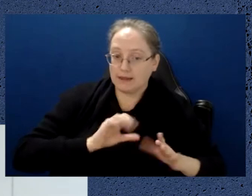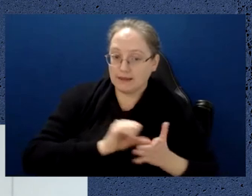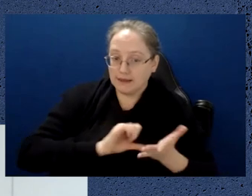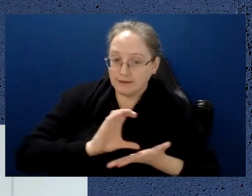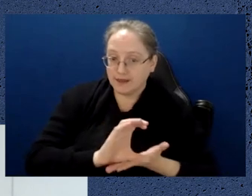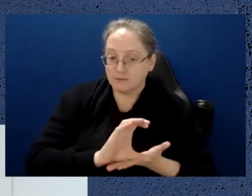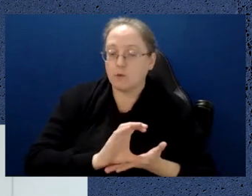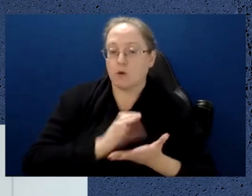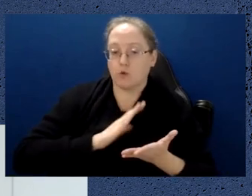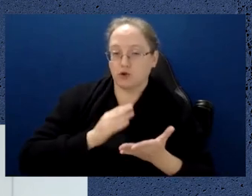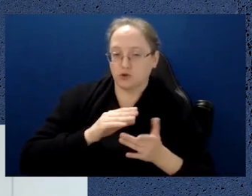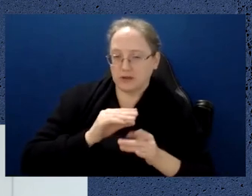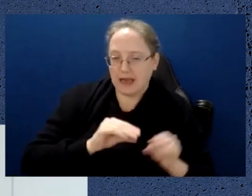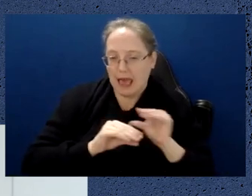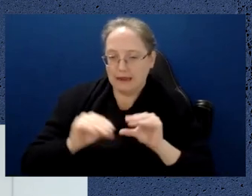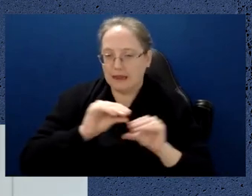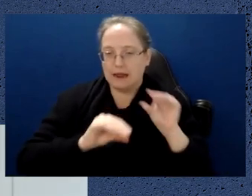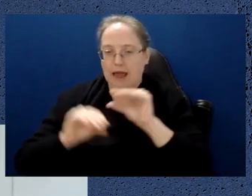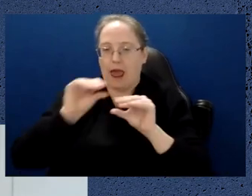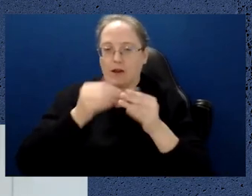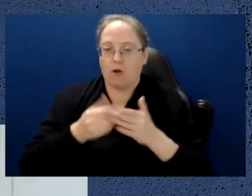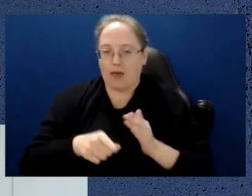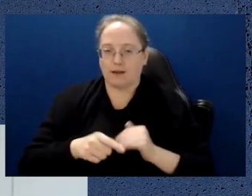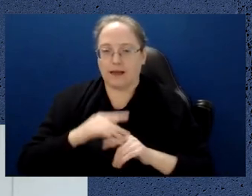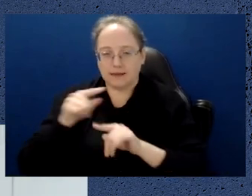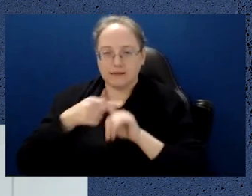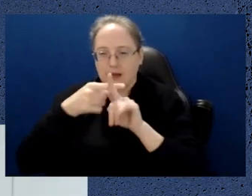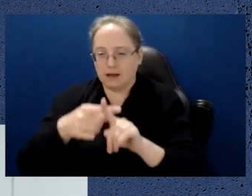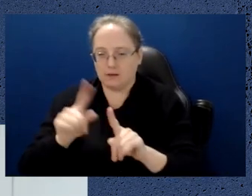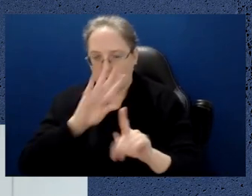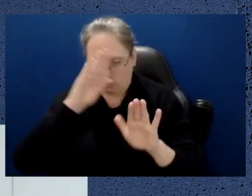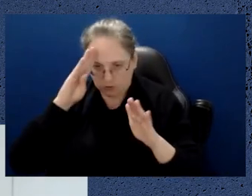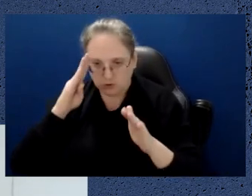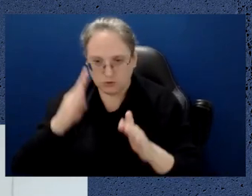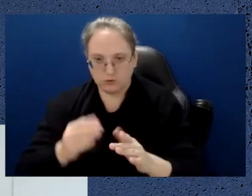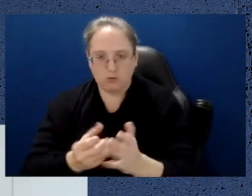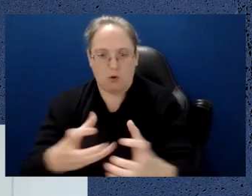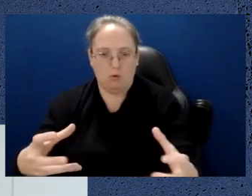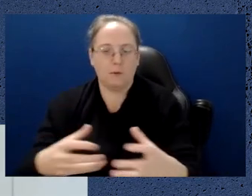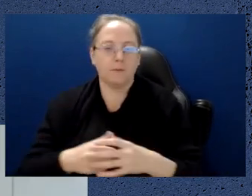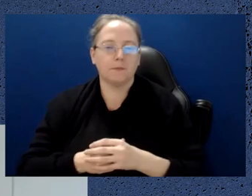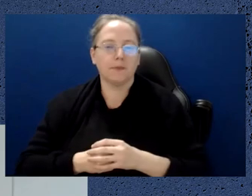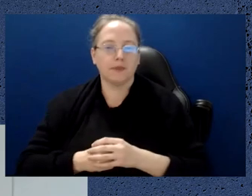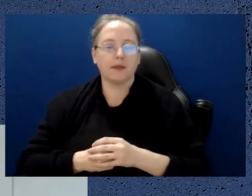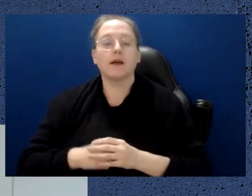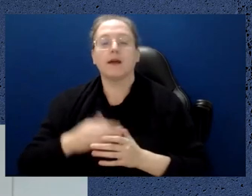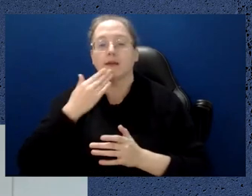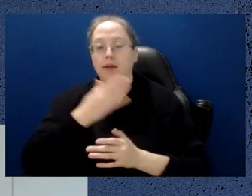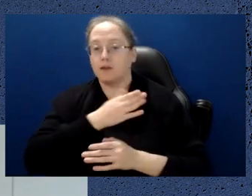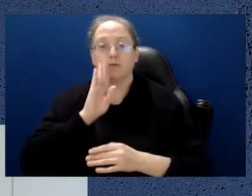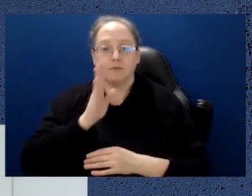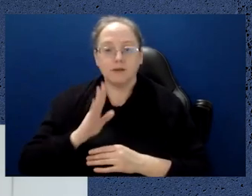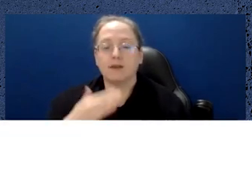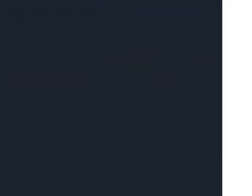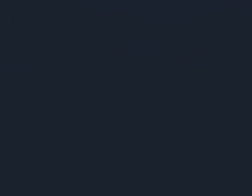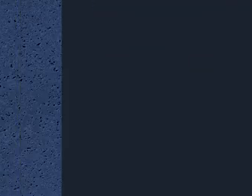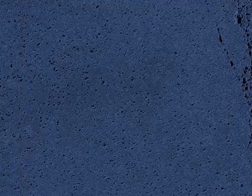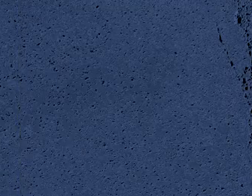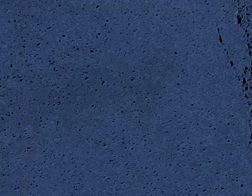future and add further investment. So thank you to our speakers and thank you to the parliamentary library for hosting us today. Thank you. Bye.